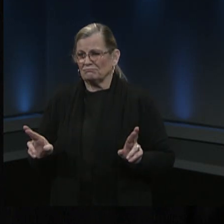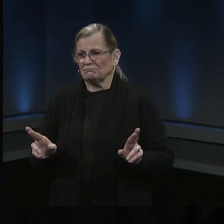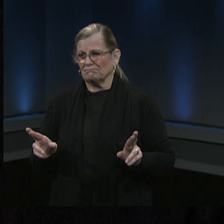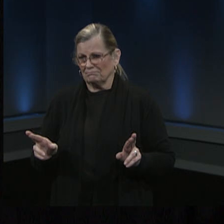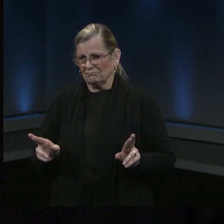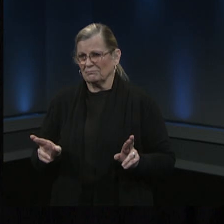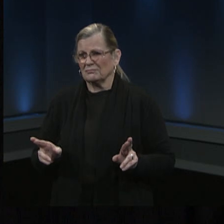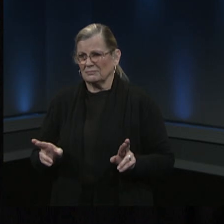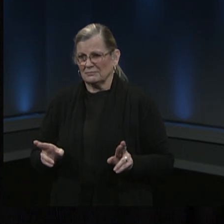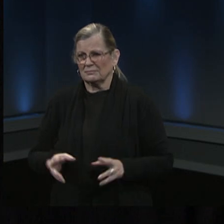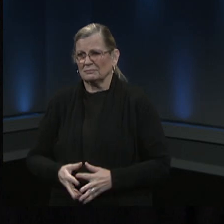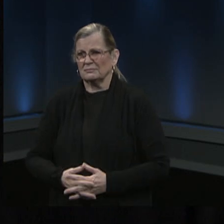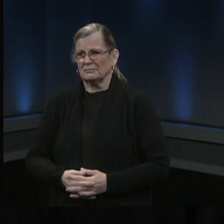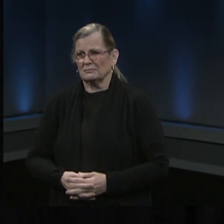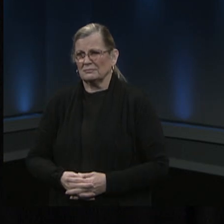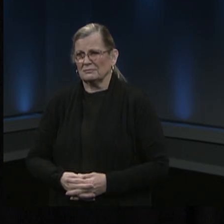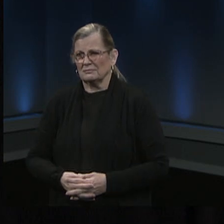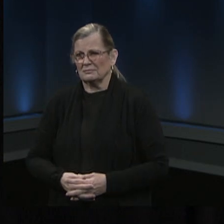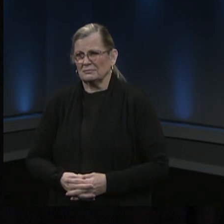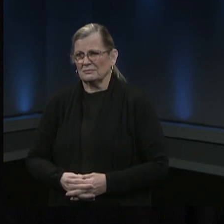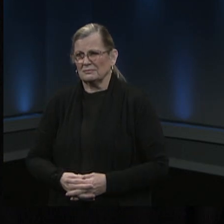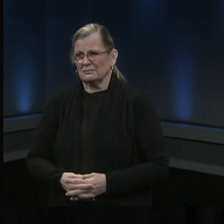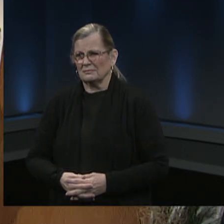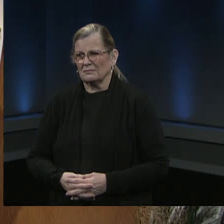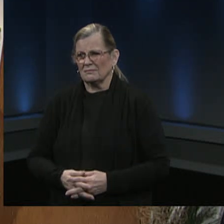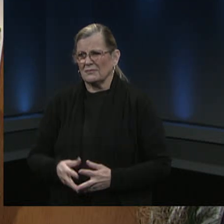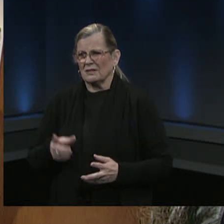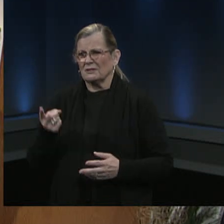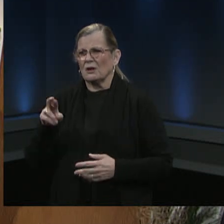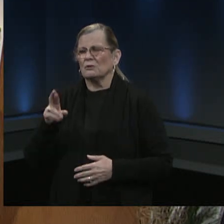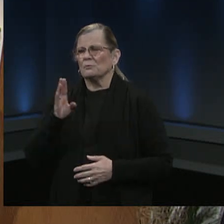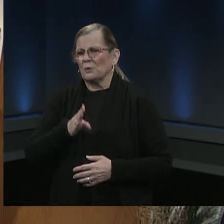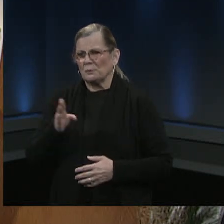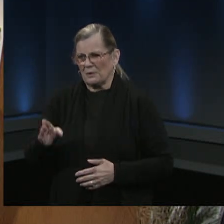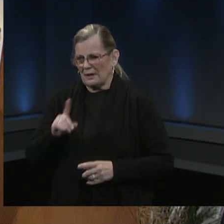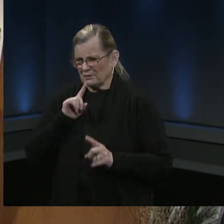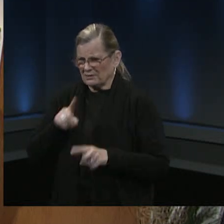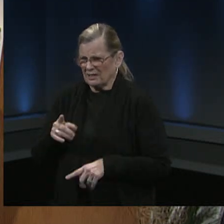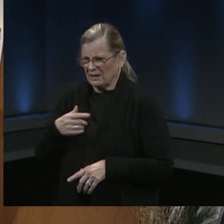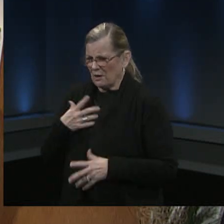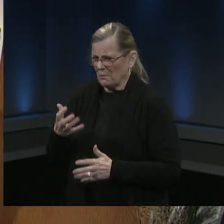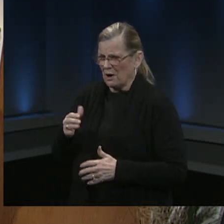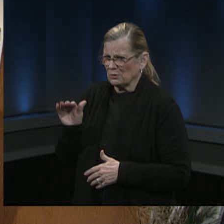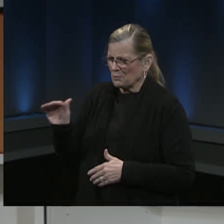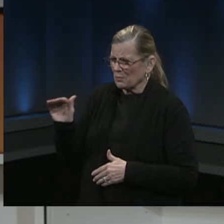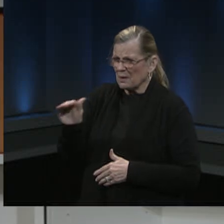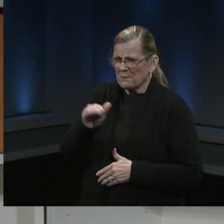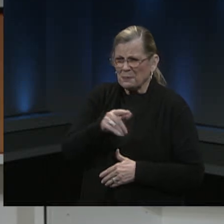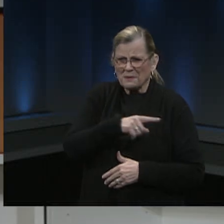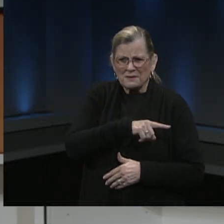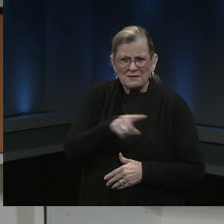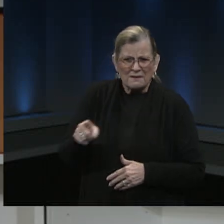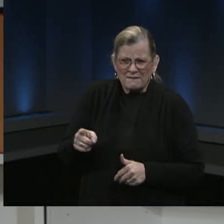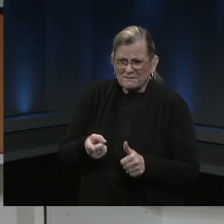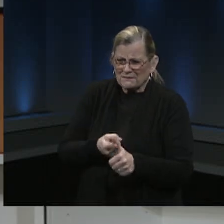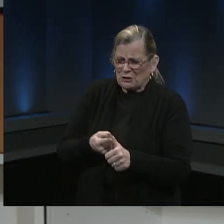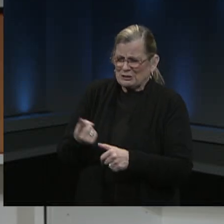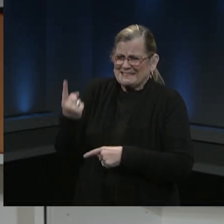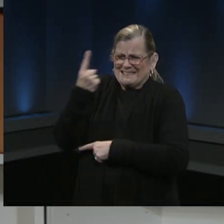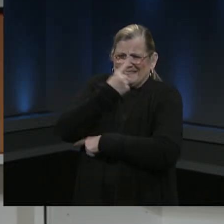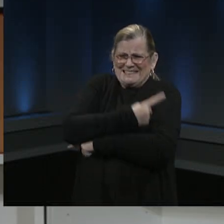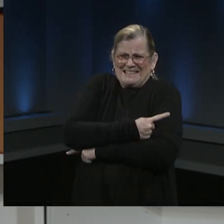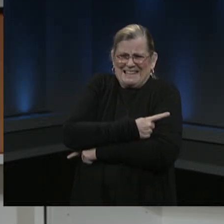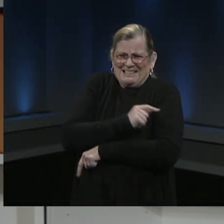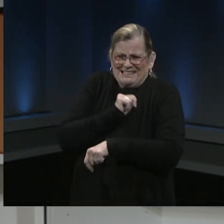to Fairfax County Public Schools. And I just want to remind everyone today was the very first day of setting up the registration